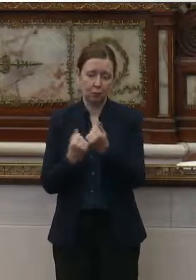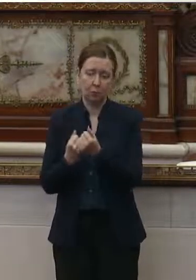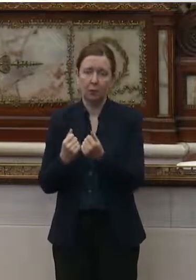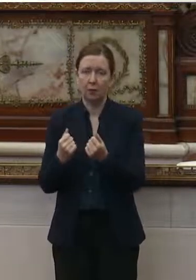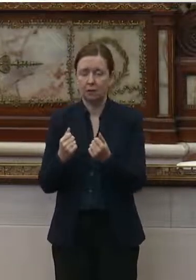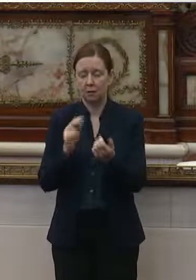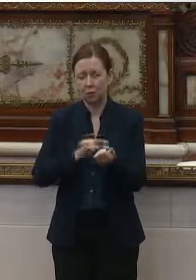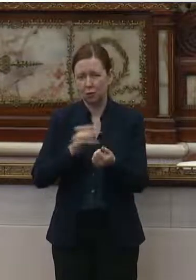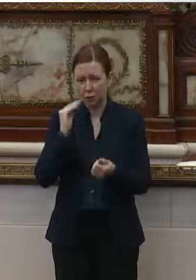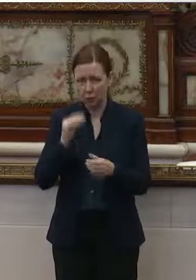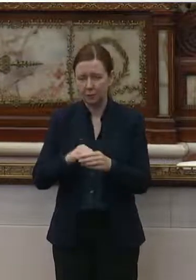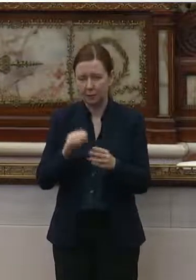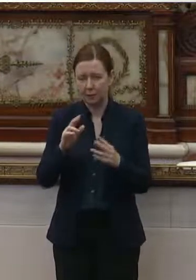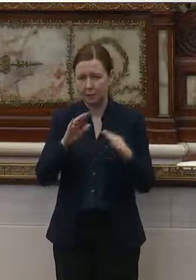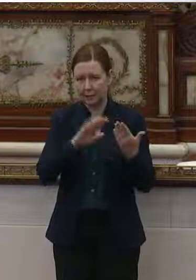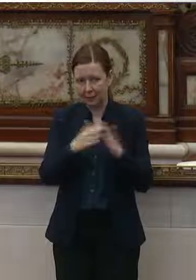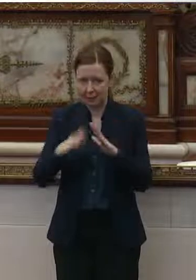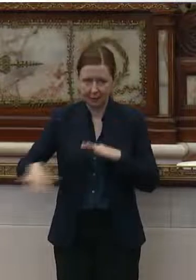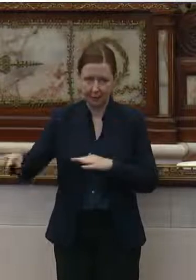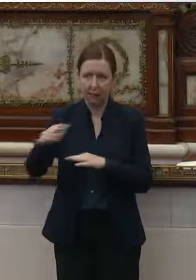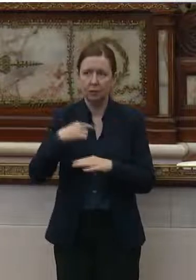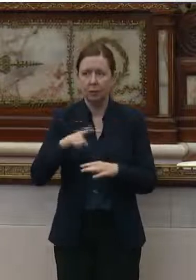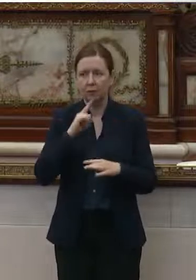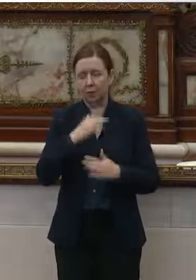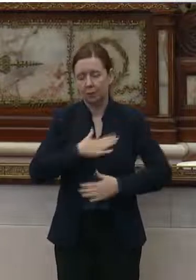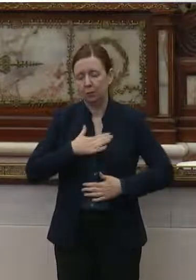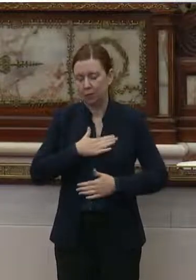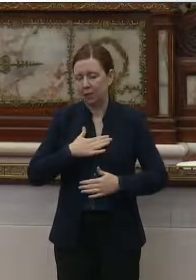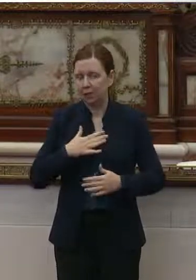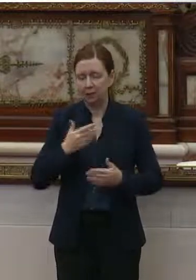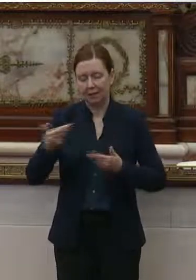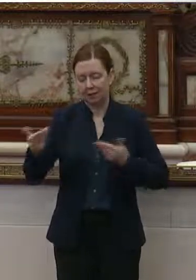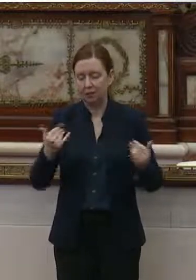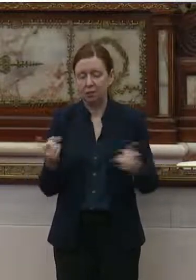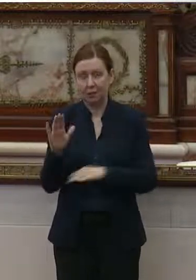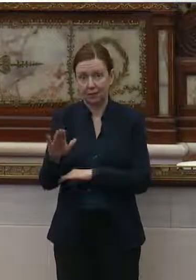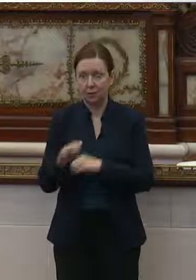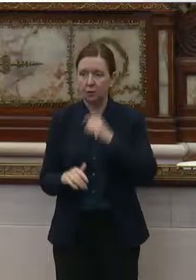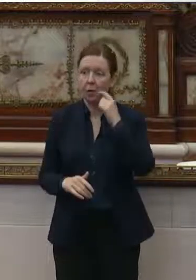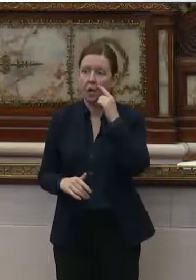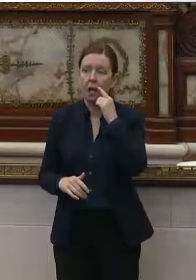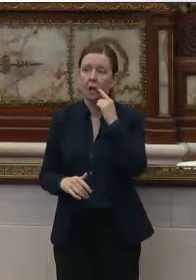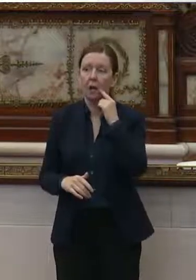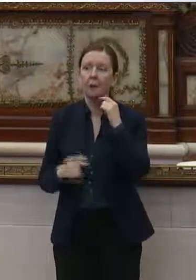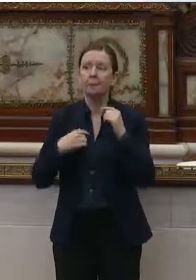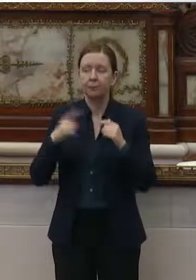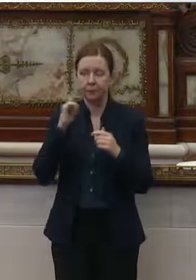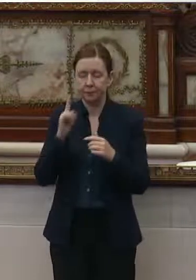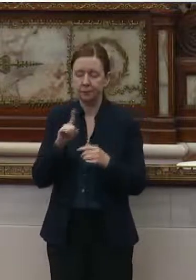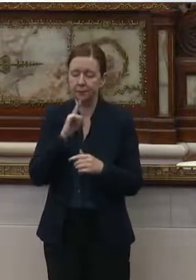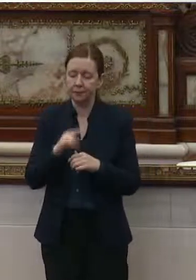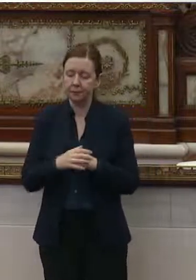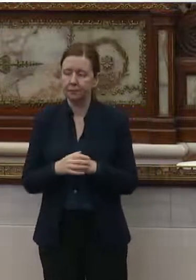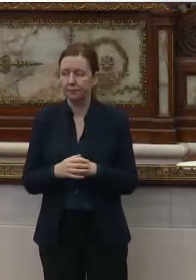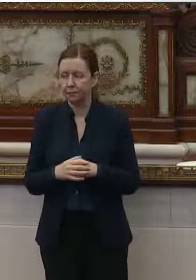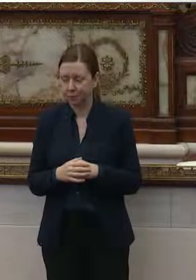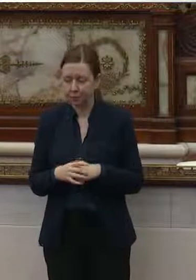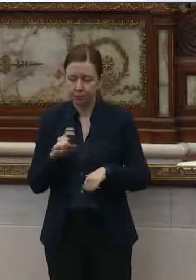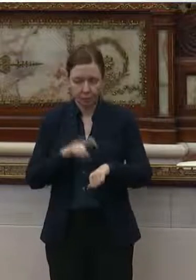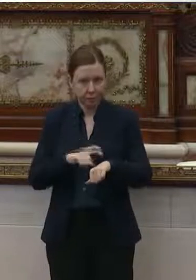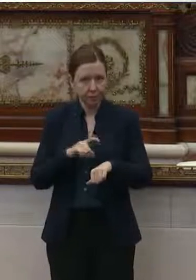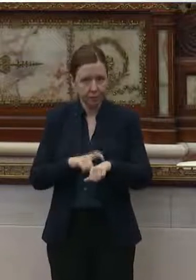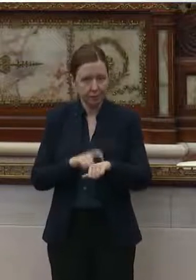care facilities in the city. So I really appreciate the invitation this afternoon. I think it is a very timely